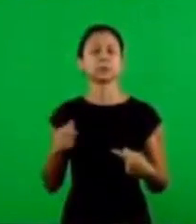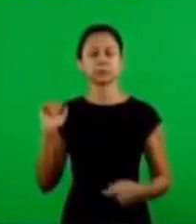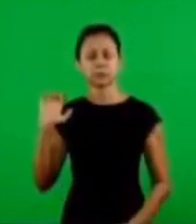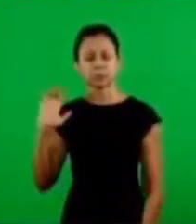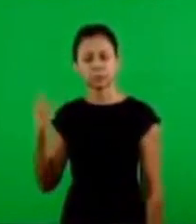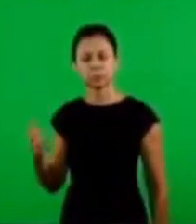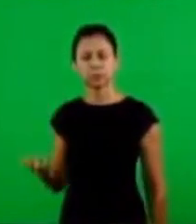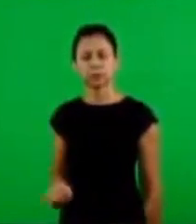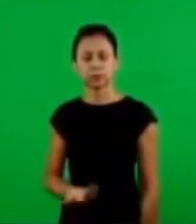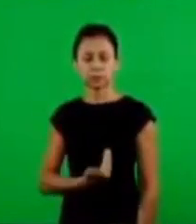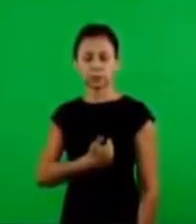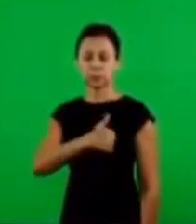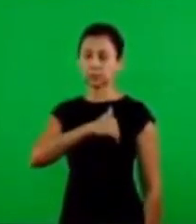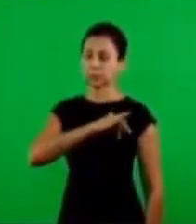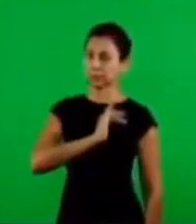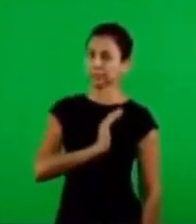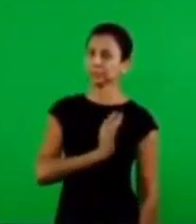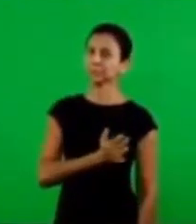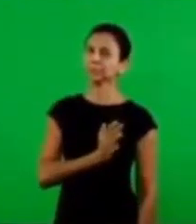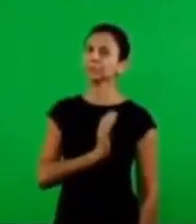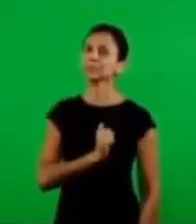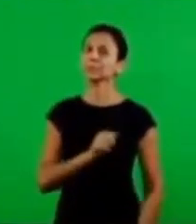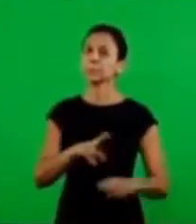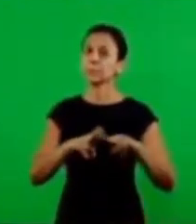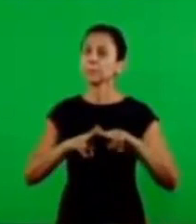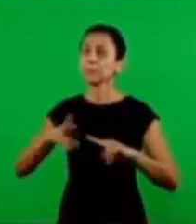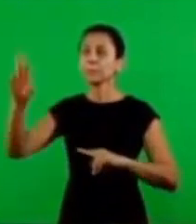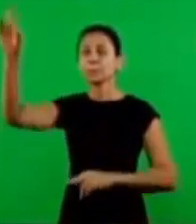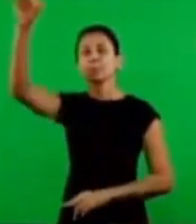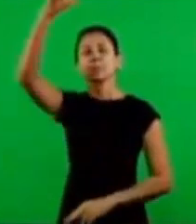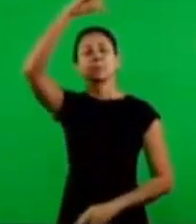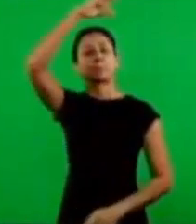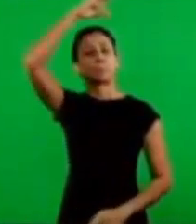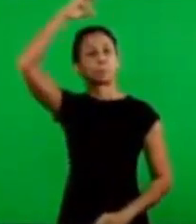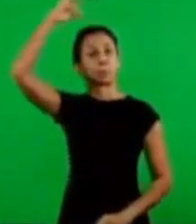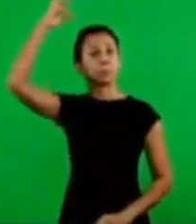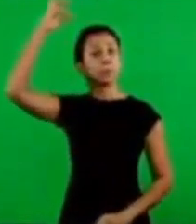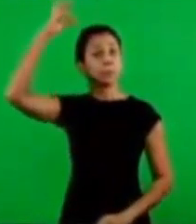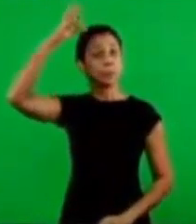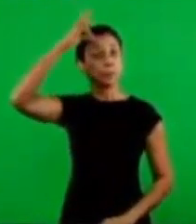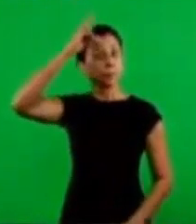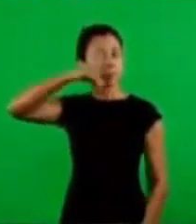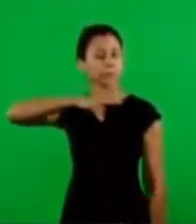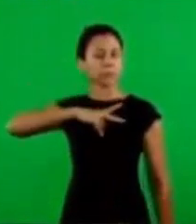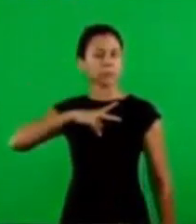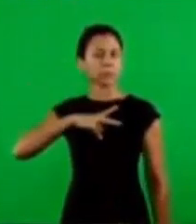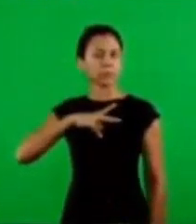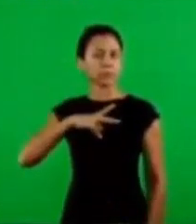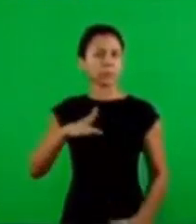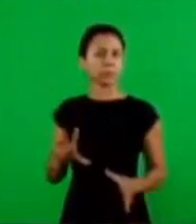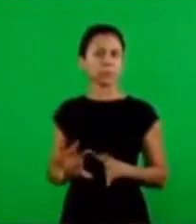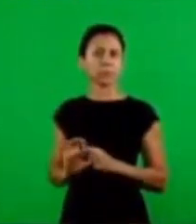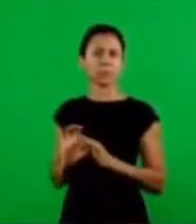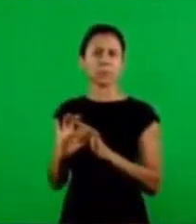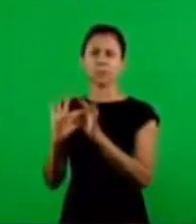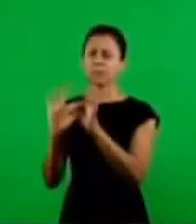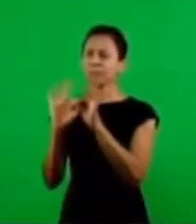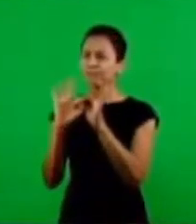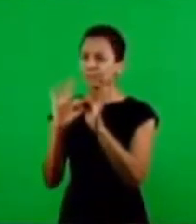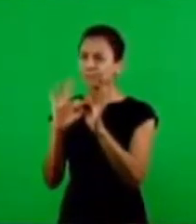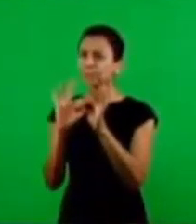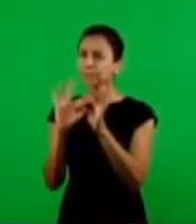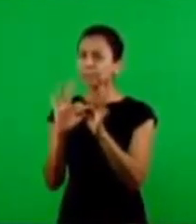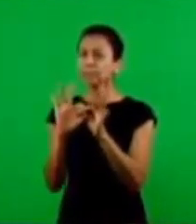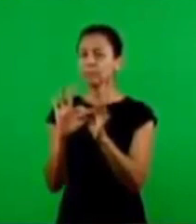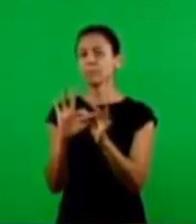But it was something that was being processed in the heart through the Lord Jesus. And especially in